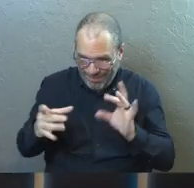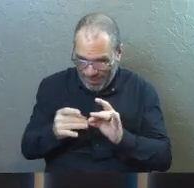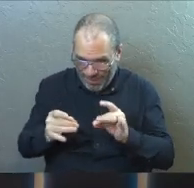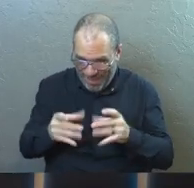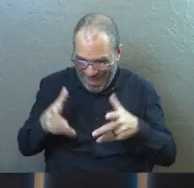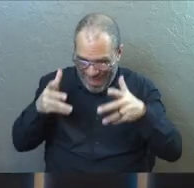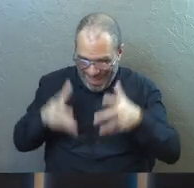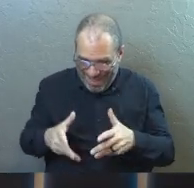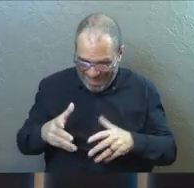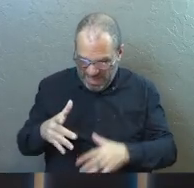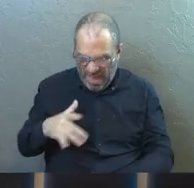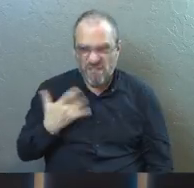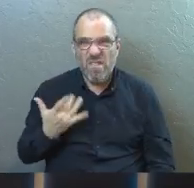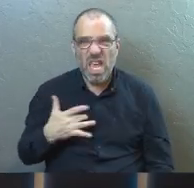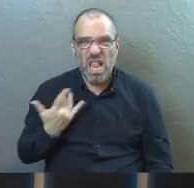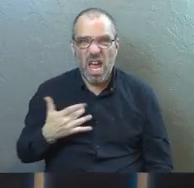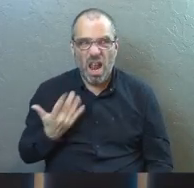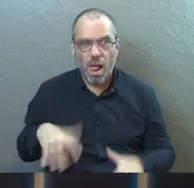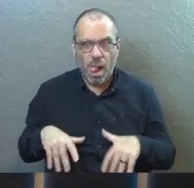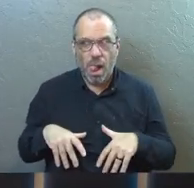and then just lets us feel it.